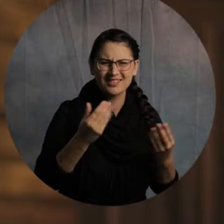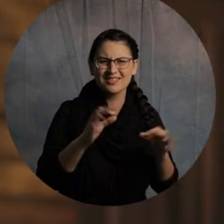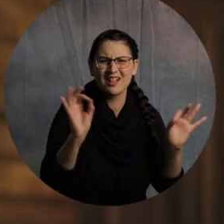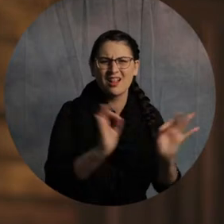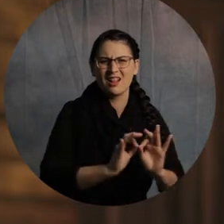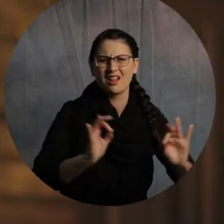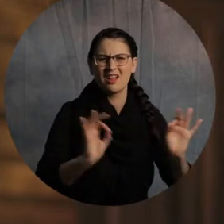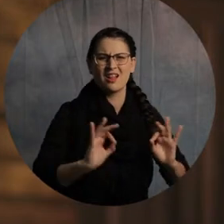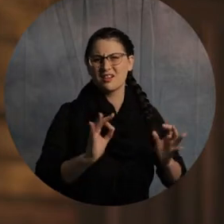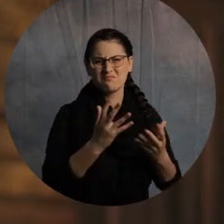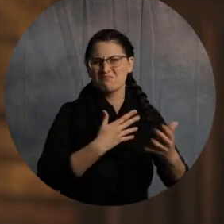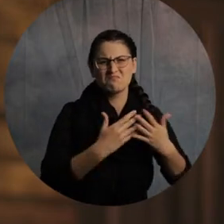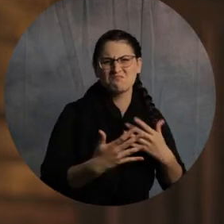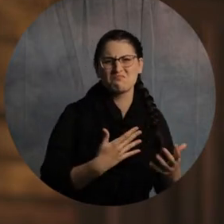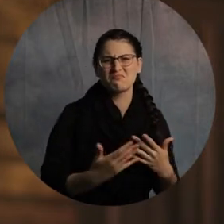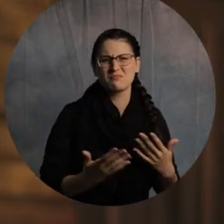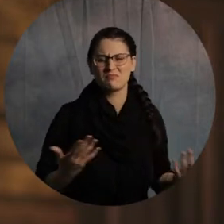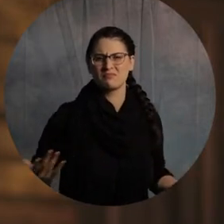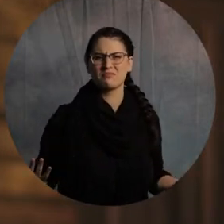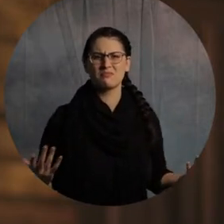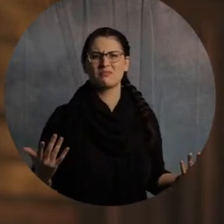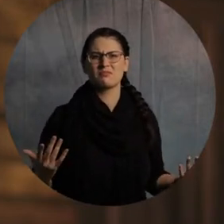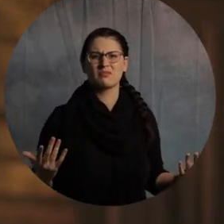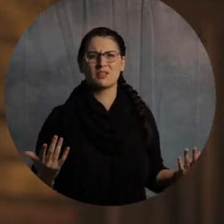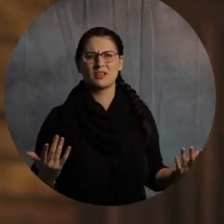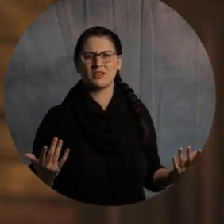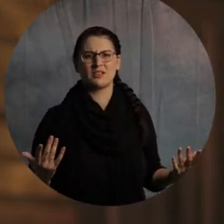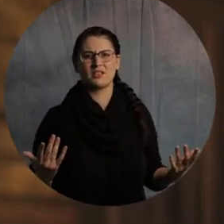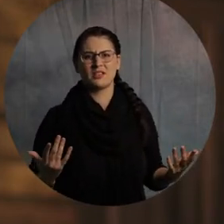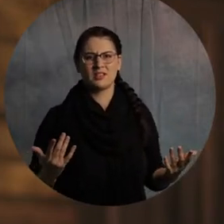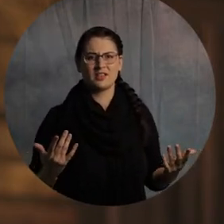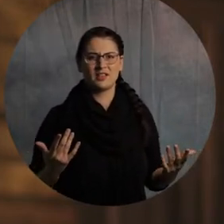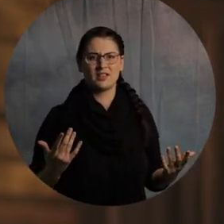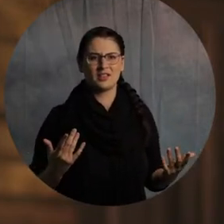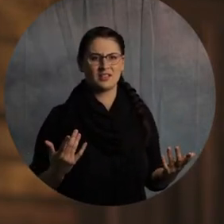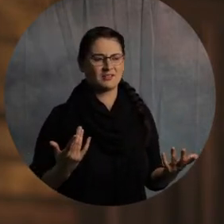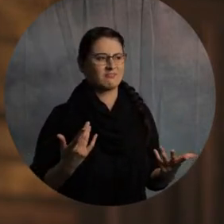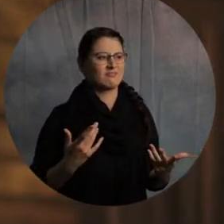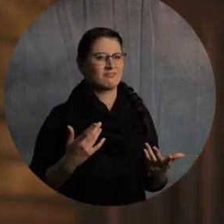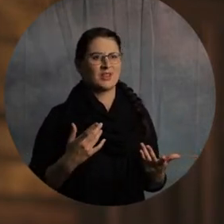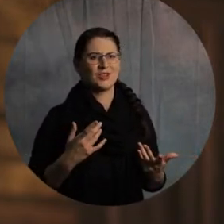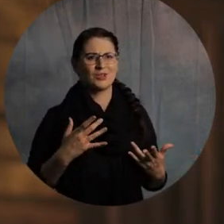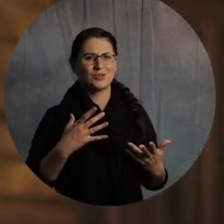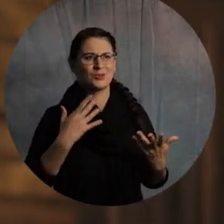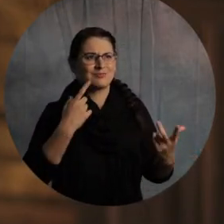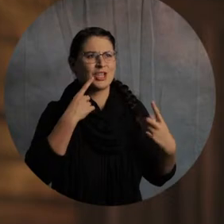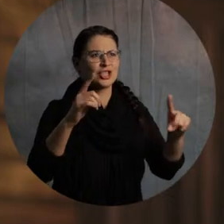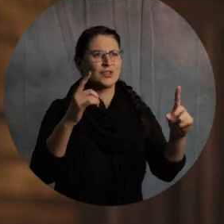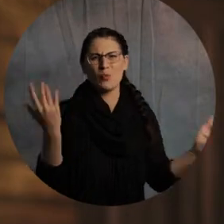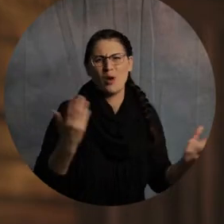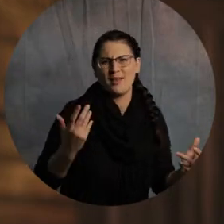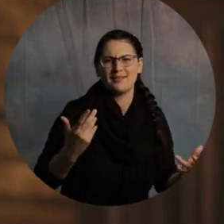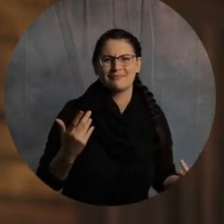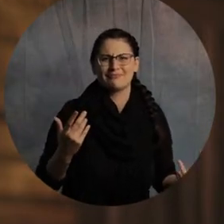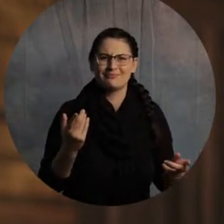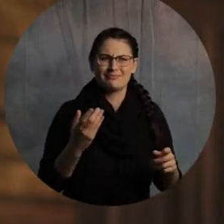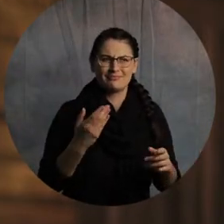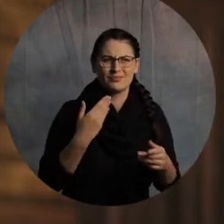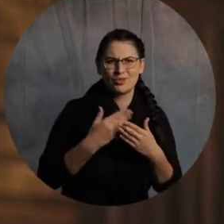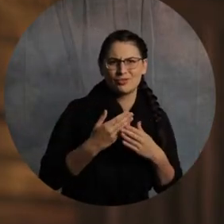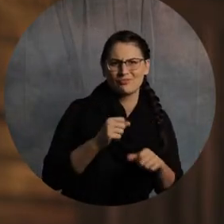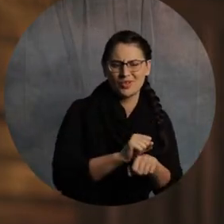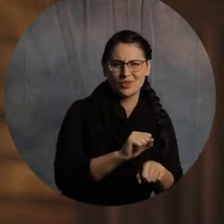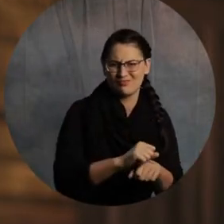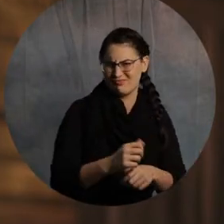don't matter, it doesn't matter. That's deep right there, brother. I'm telling you right now. All right. It doesn't matter. Like, it just, it only matters